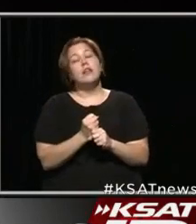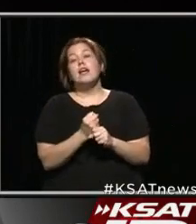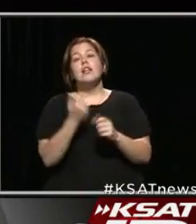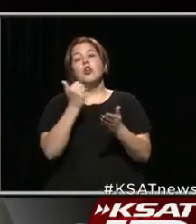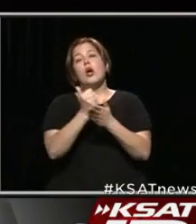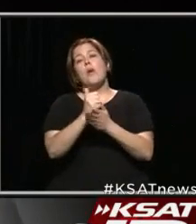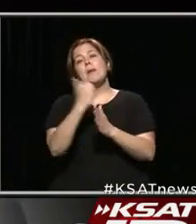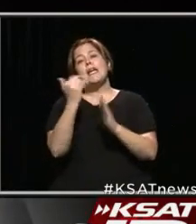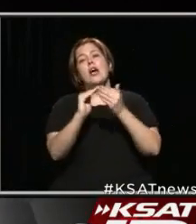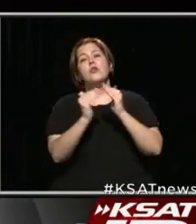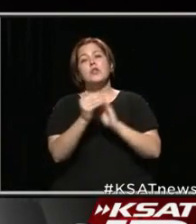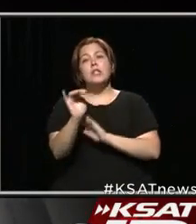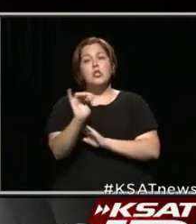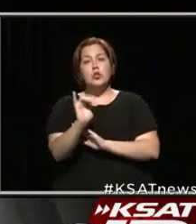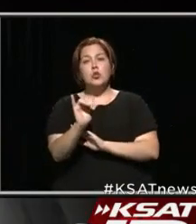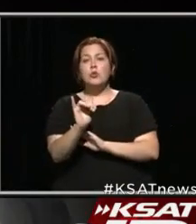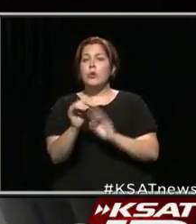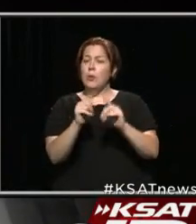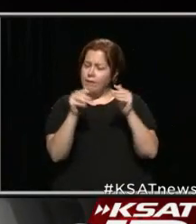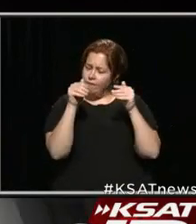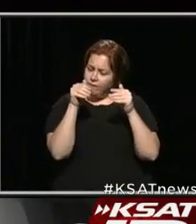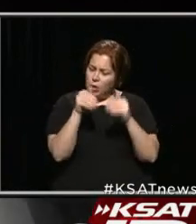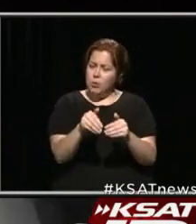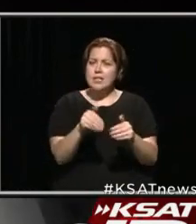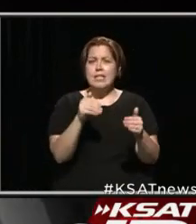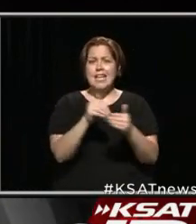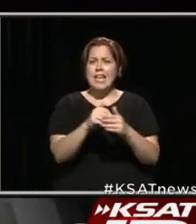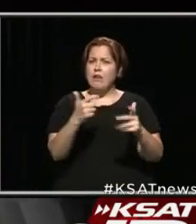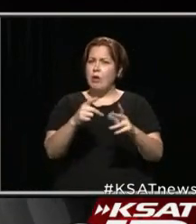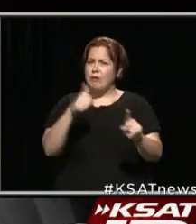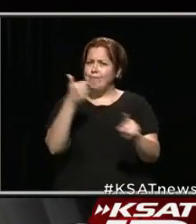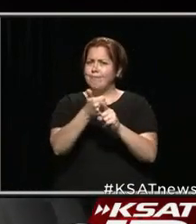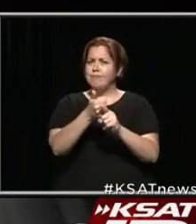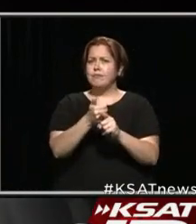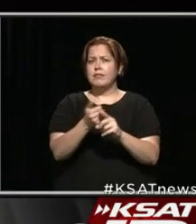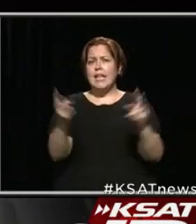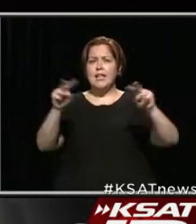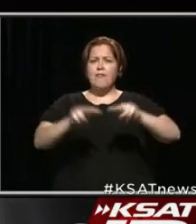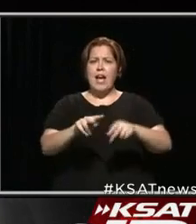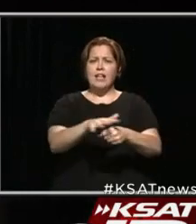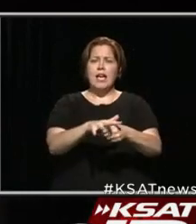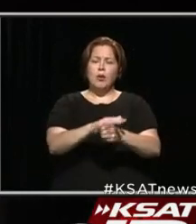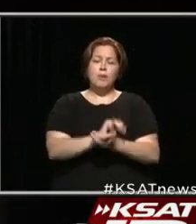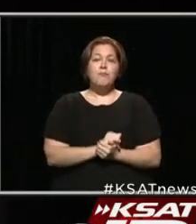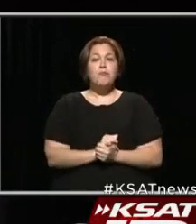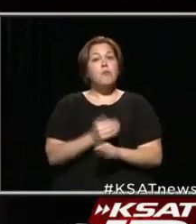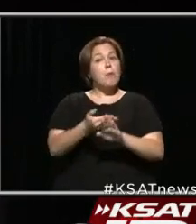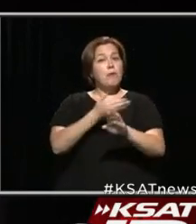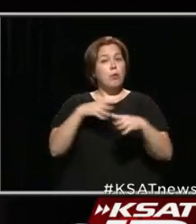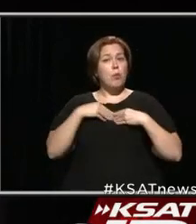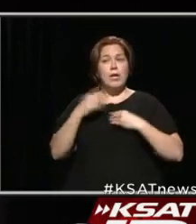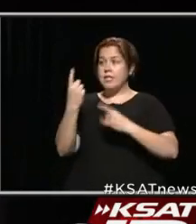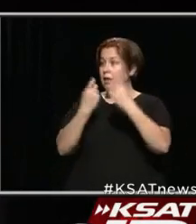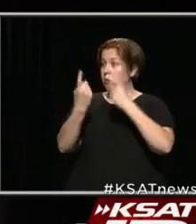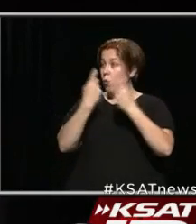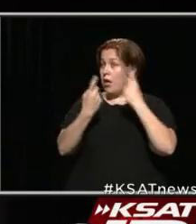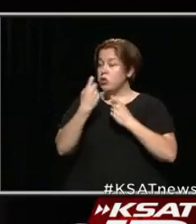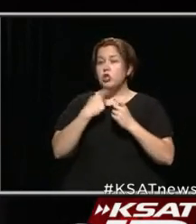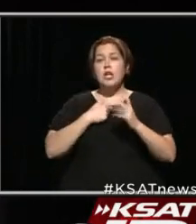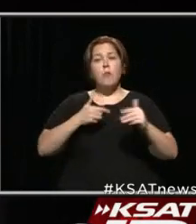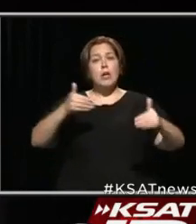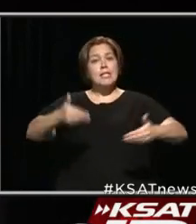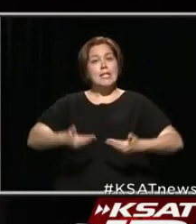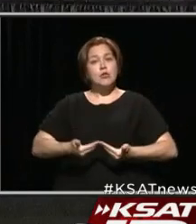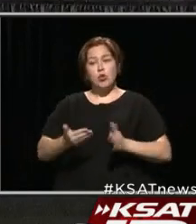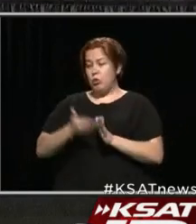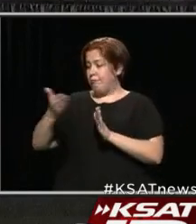other Texas cities as well with a concentration, of course, in the very hard-hit Rio Grande Valley. Before we get into questions tonight, I do want to introduce